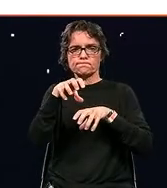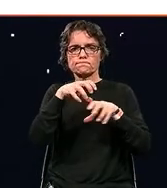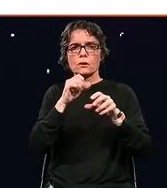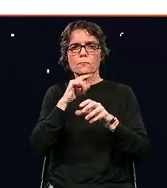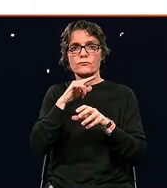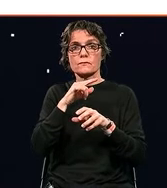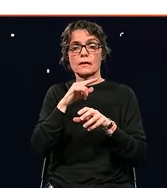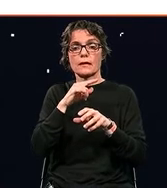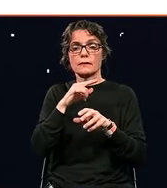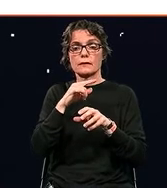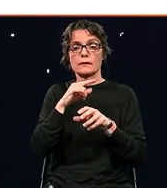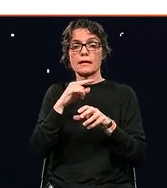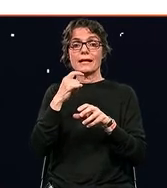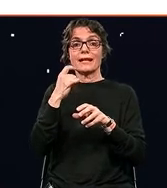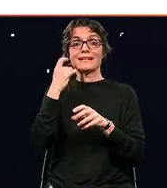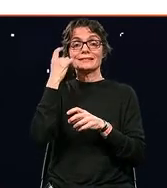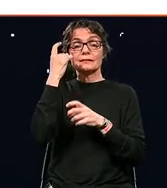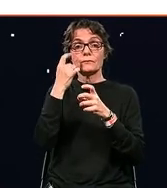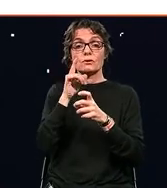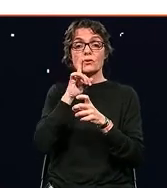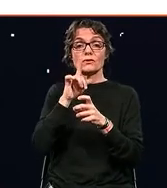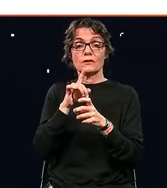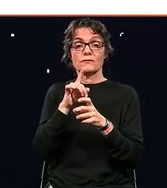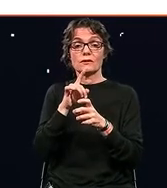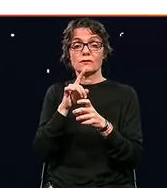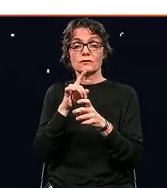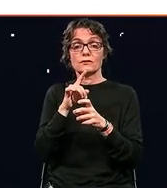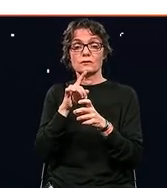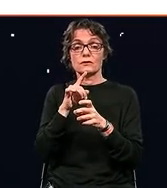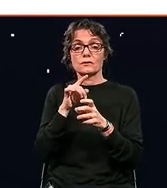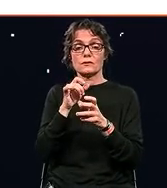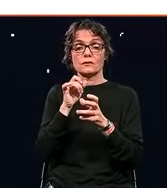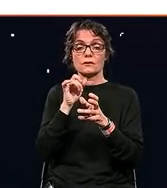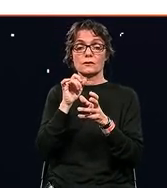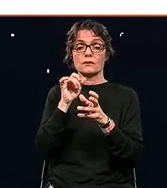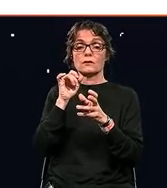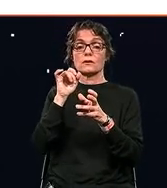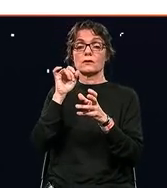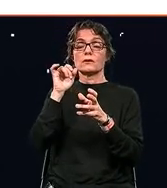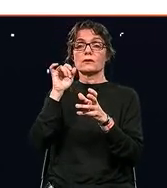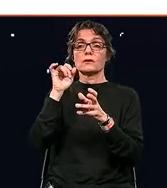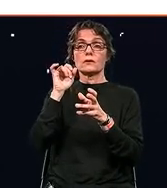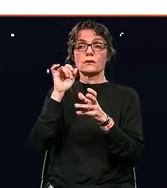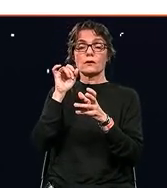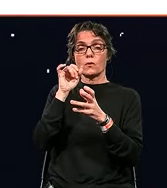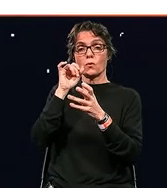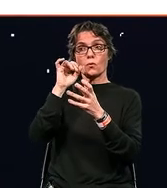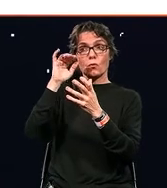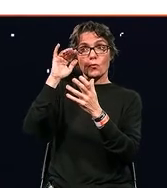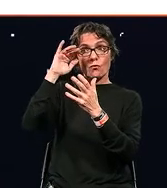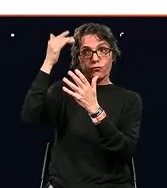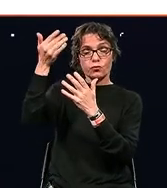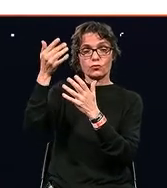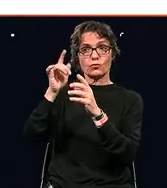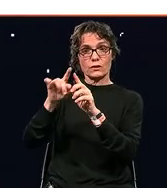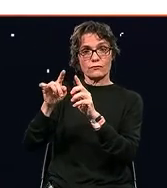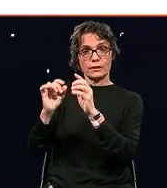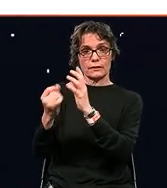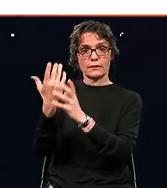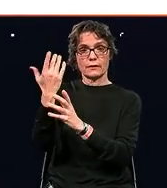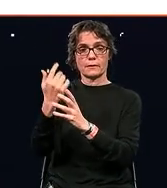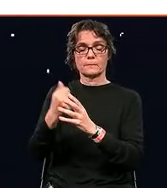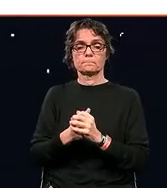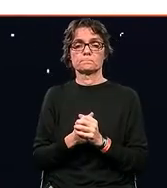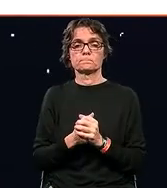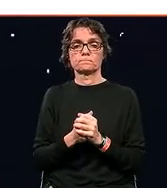our thinking into a few big bets. That's the preferred future that I'd like us to see. And